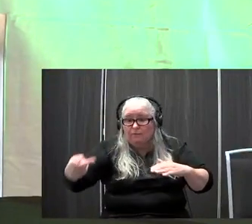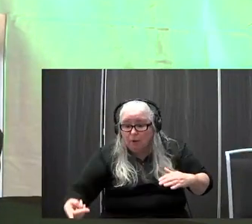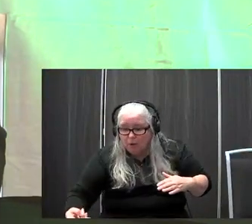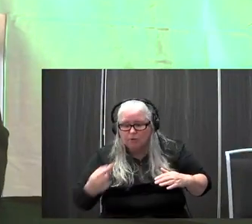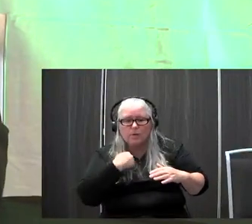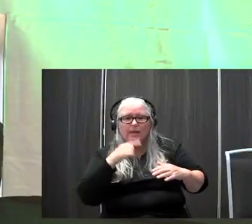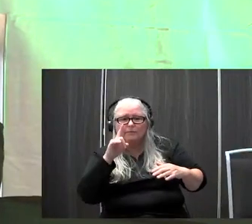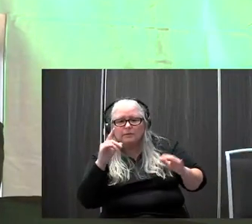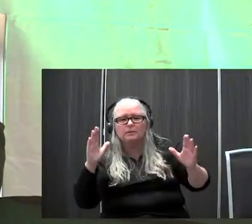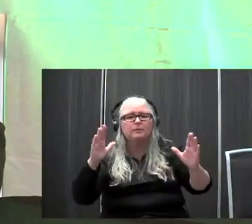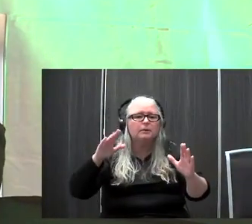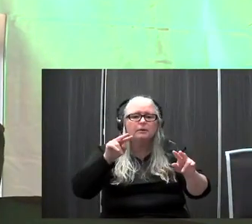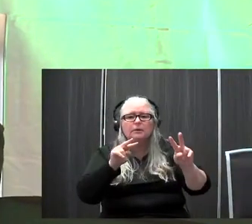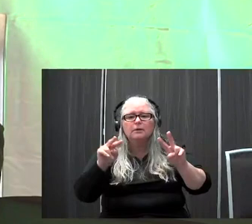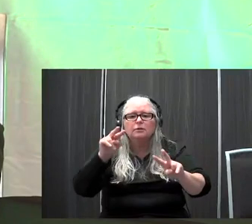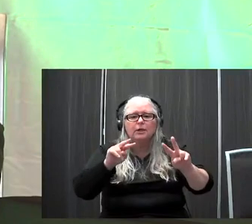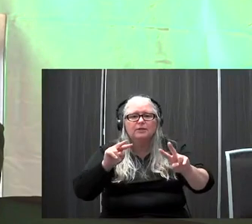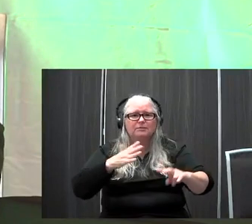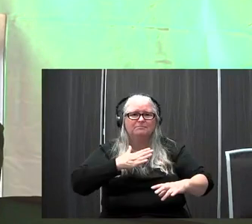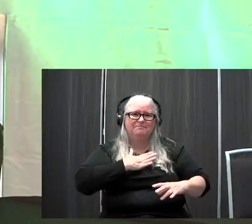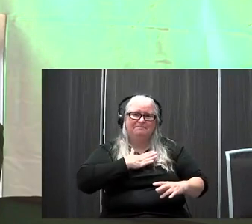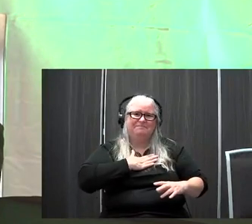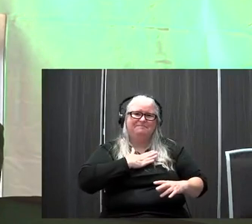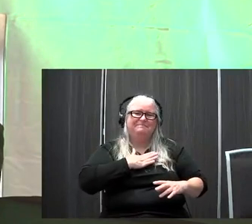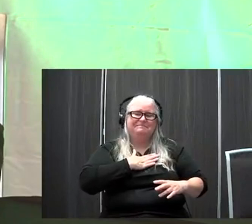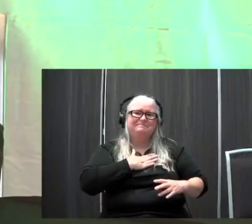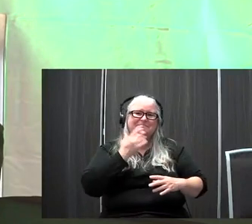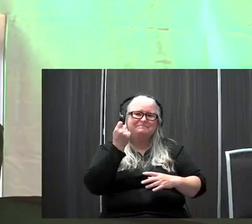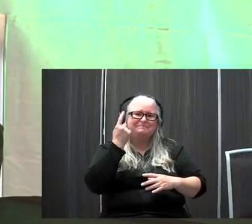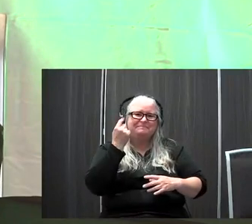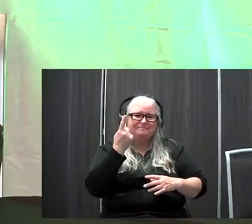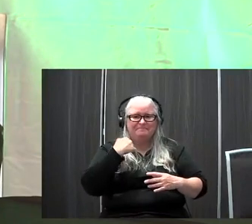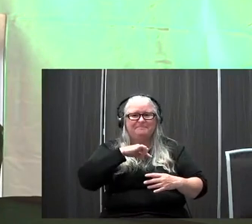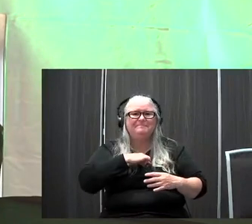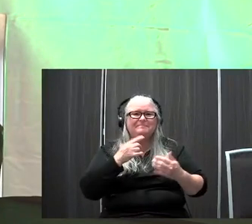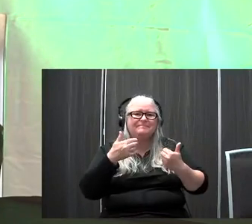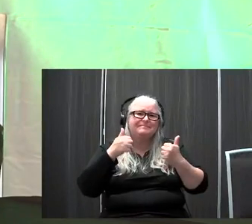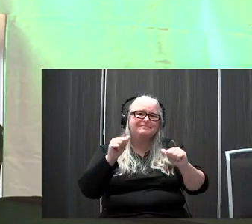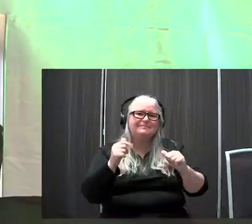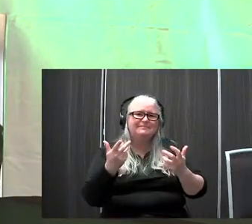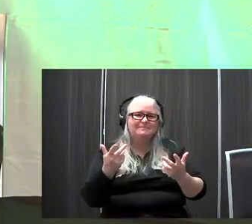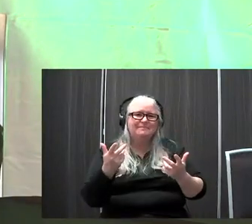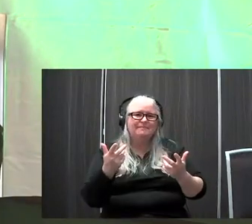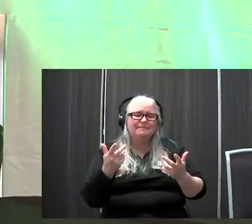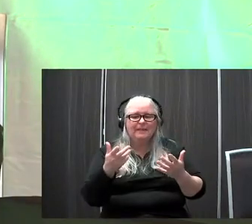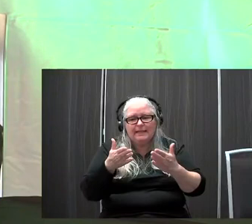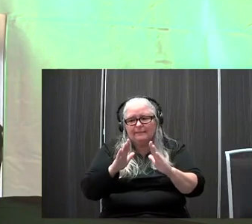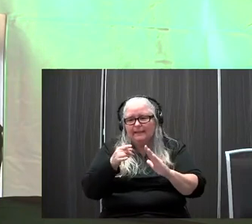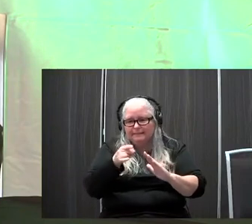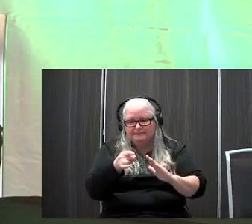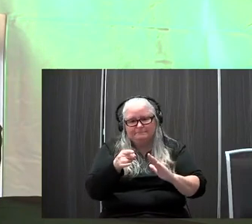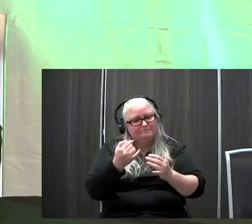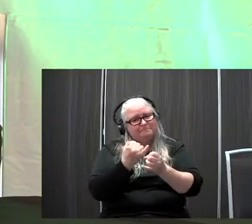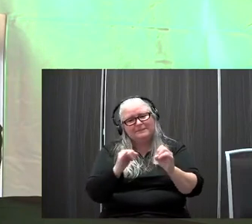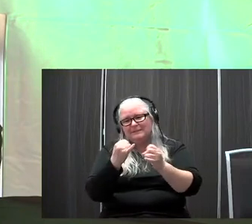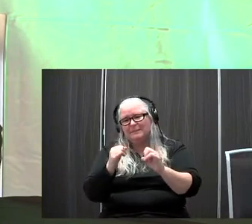judge, you know, the risk, that's just kind of my, my take on it. just try to let him be him as